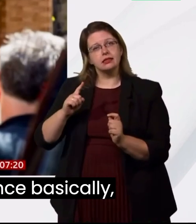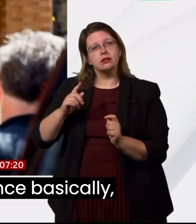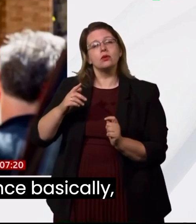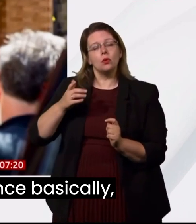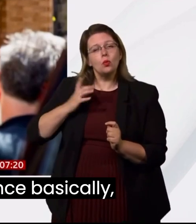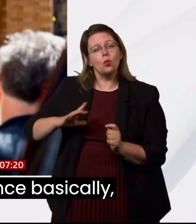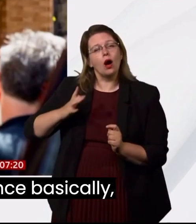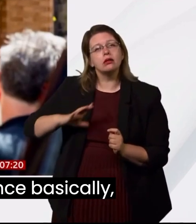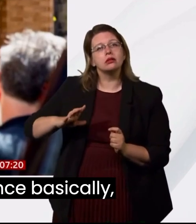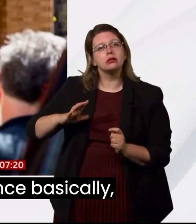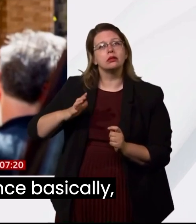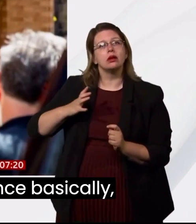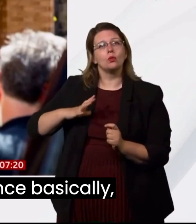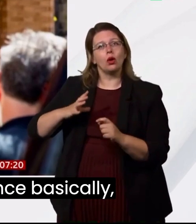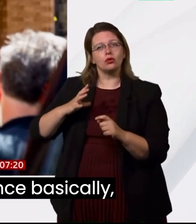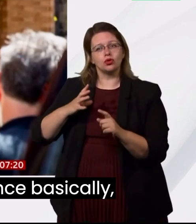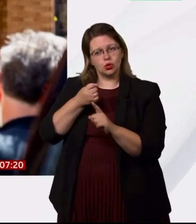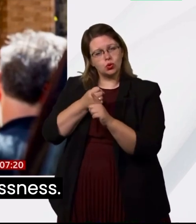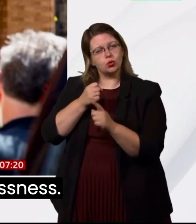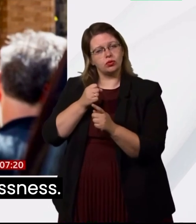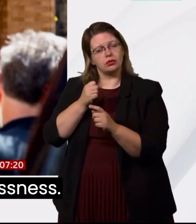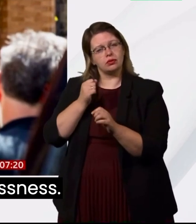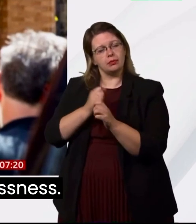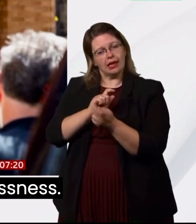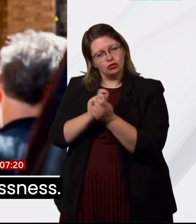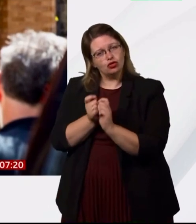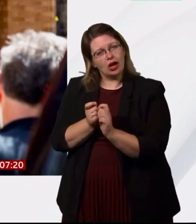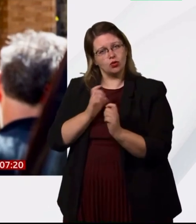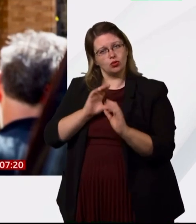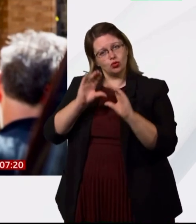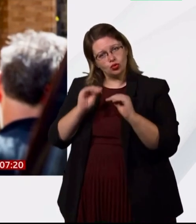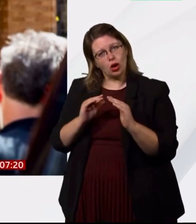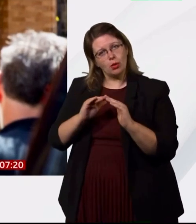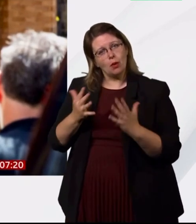wanted to make a difference, basically, in ending homelessness.